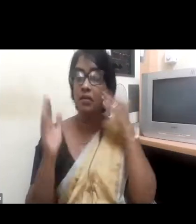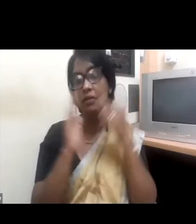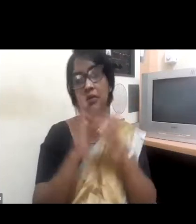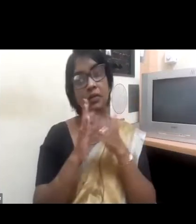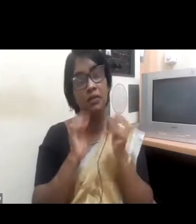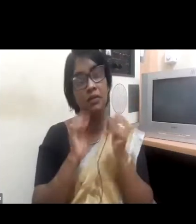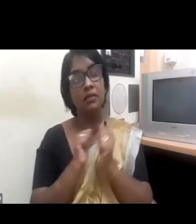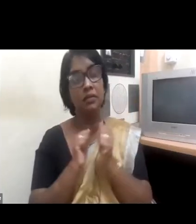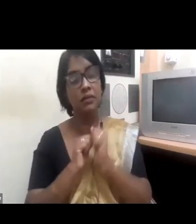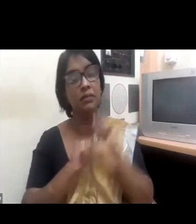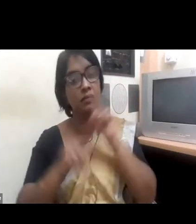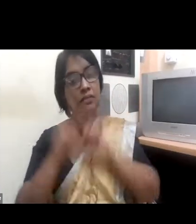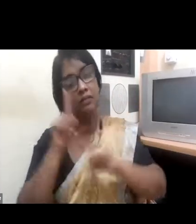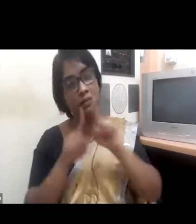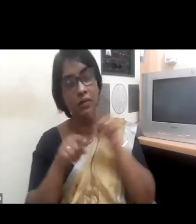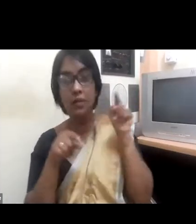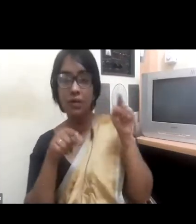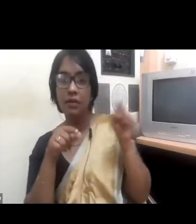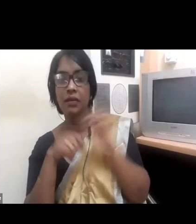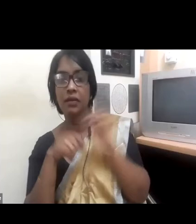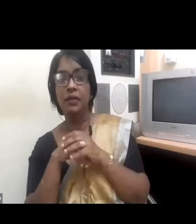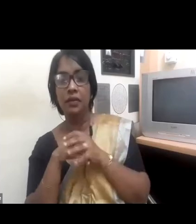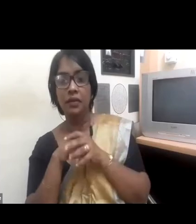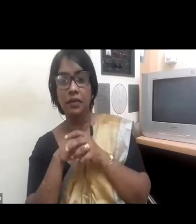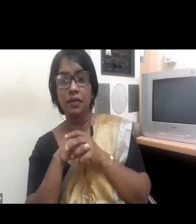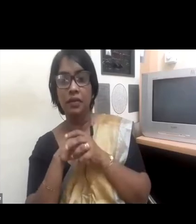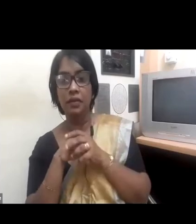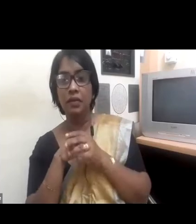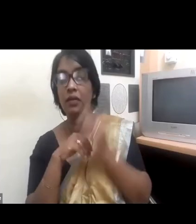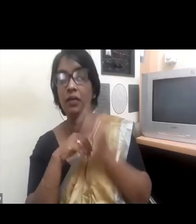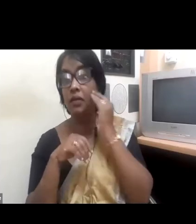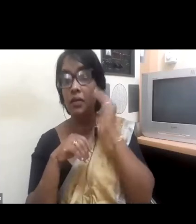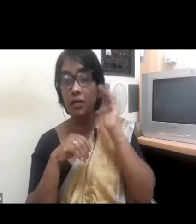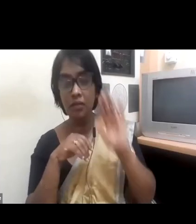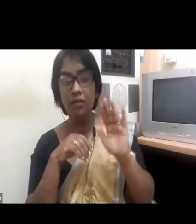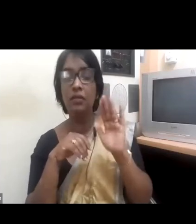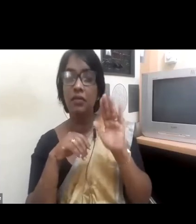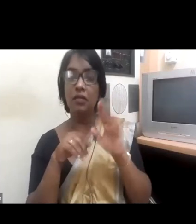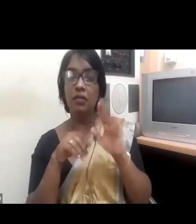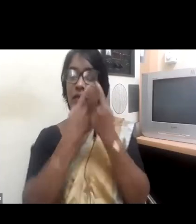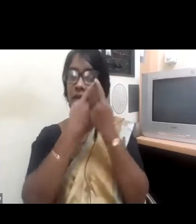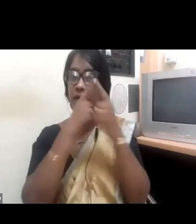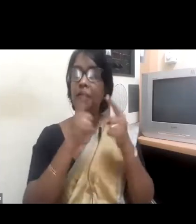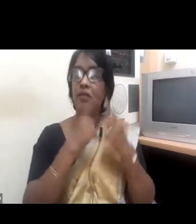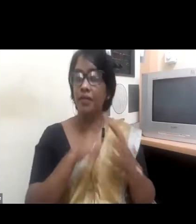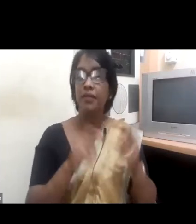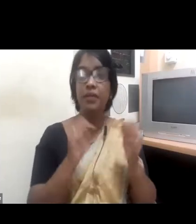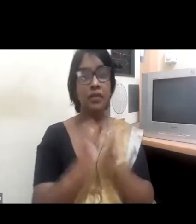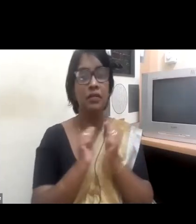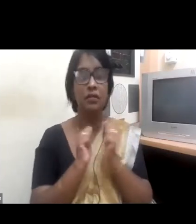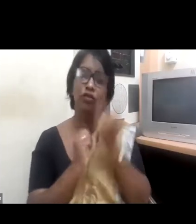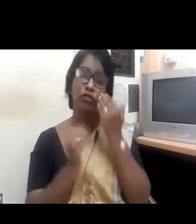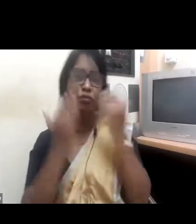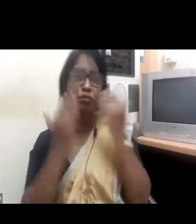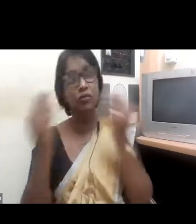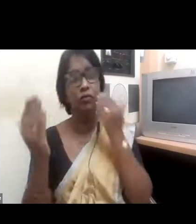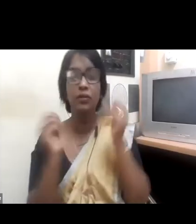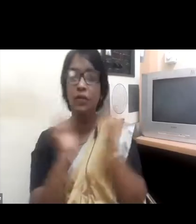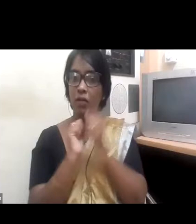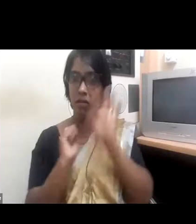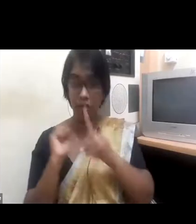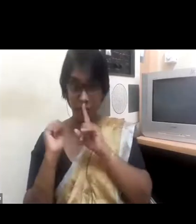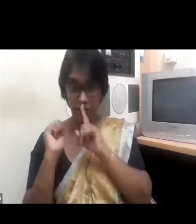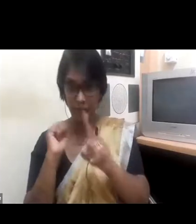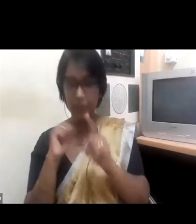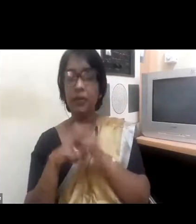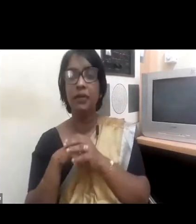businesses, to bring in different perspectives to these organizations. The Chartered Institute for Accountants worked on a list of